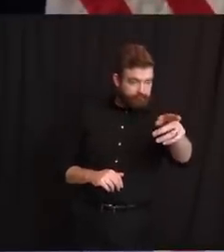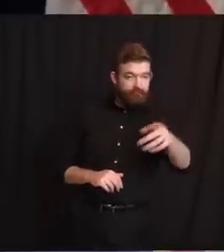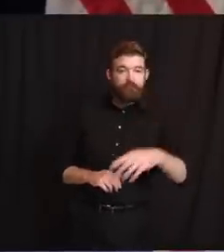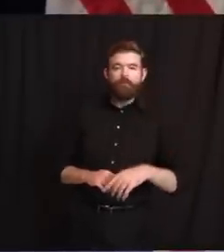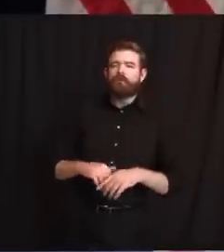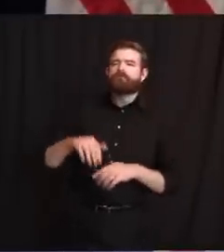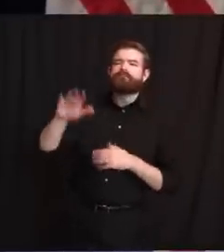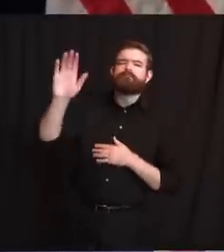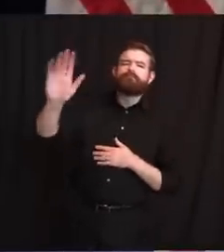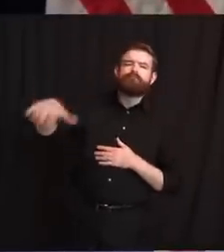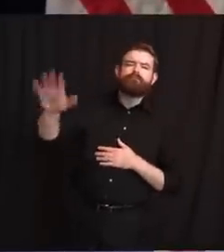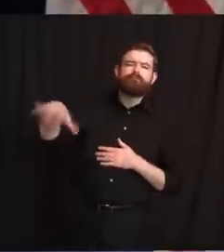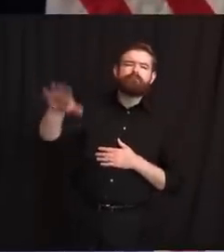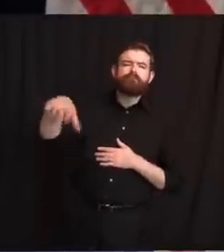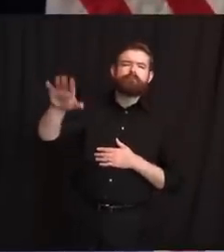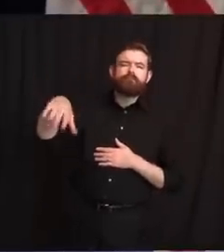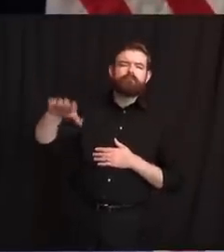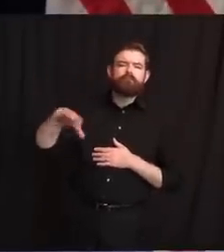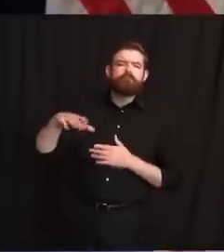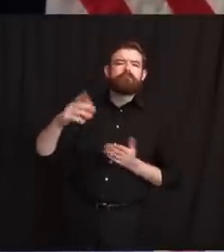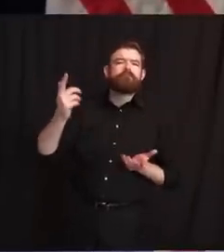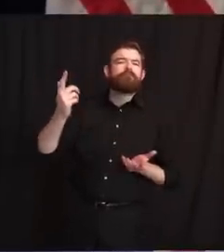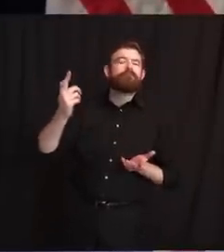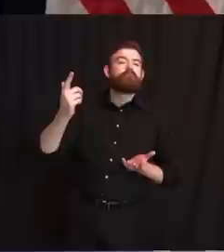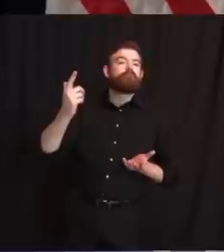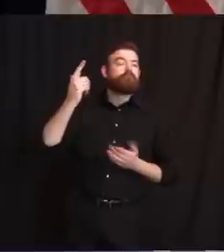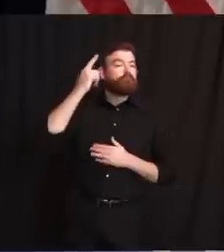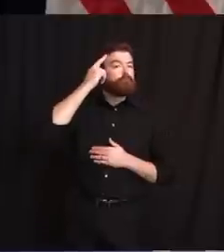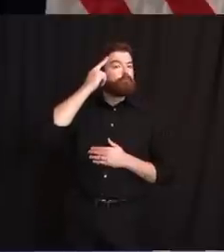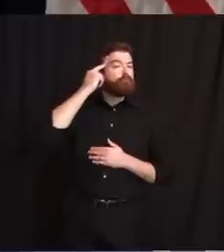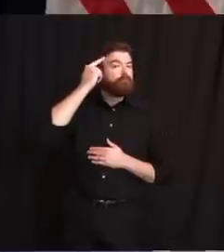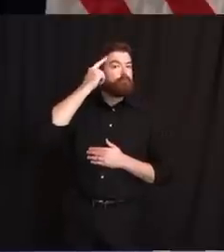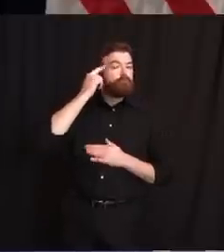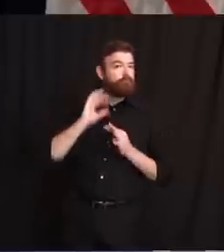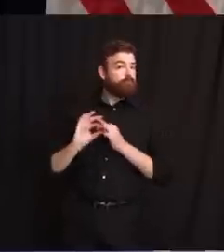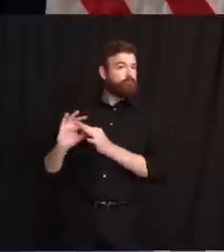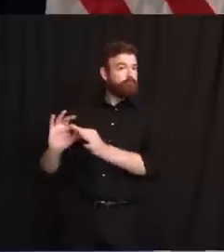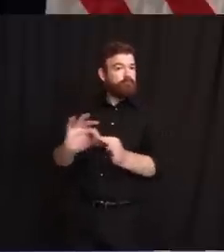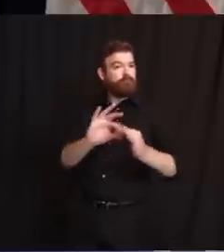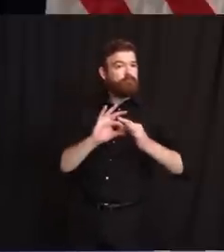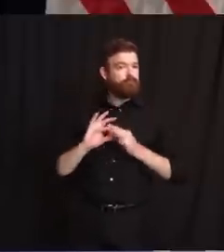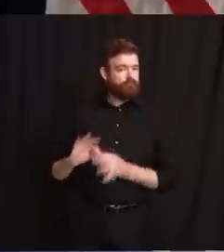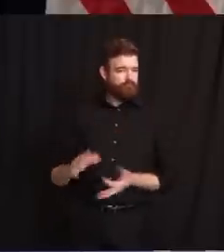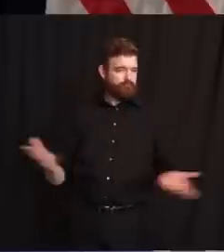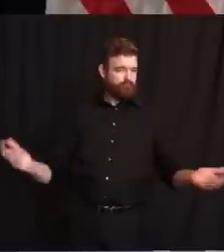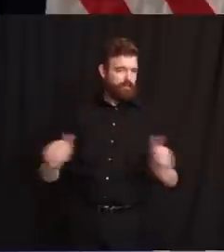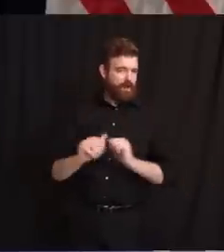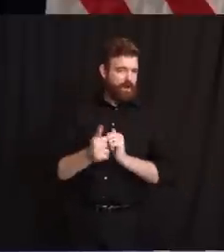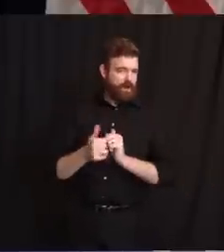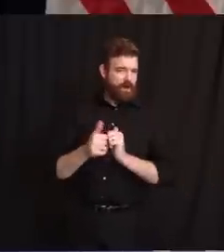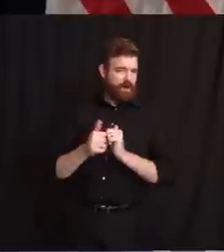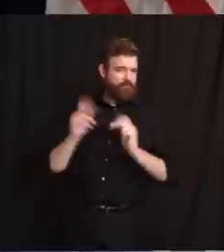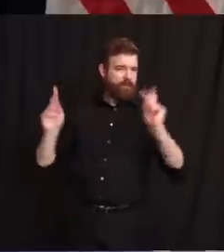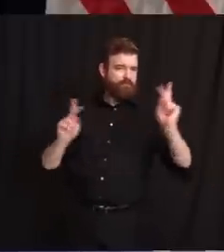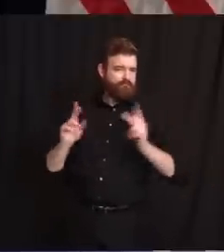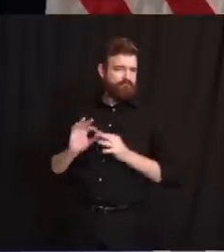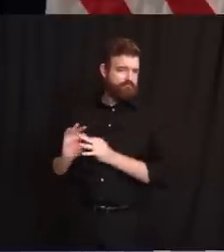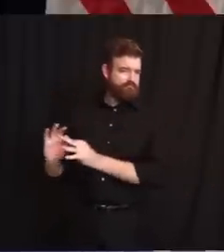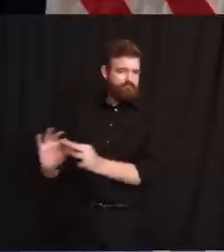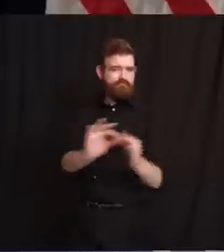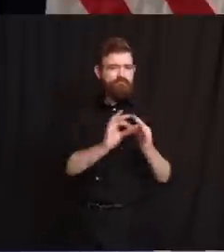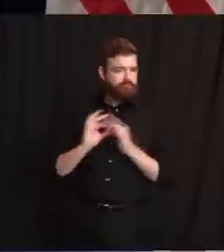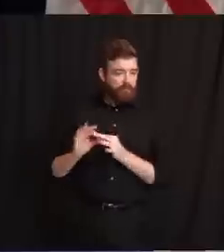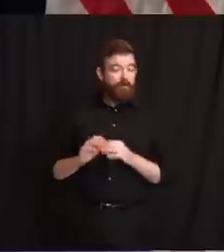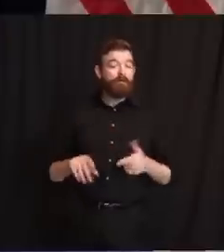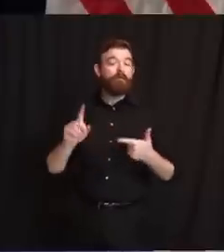you find unity or where do you think there can be unity amongst everything that's kind of going on? general, could you please clarify